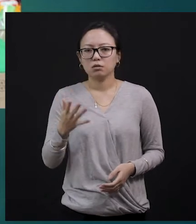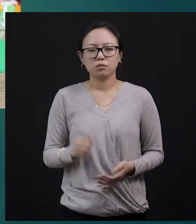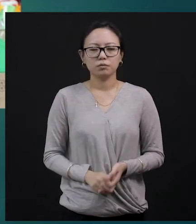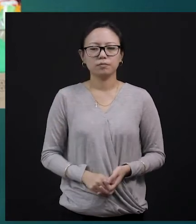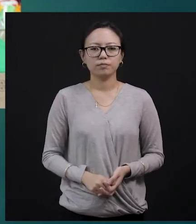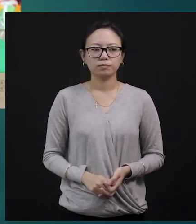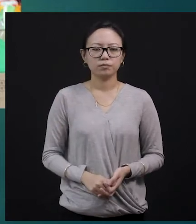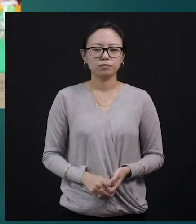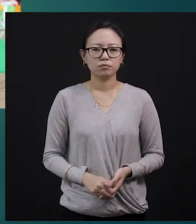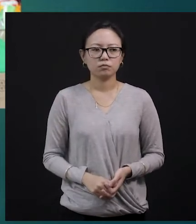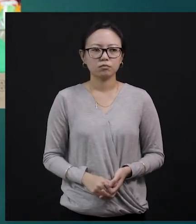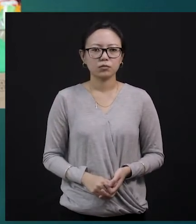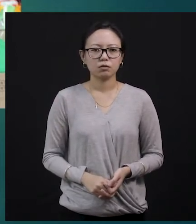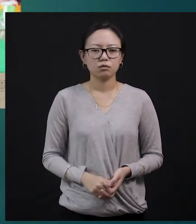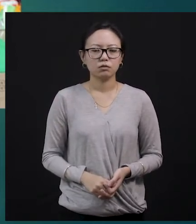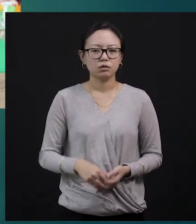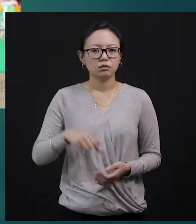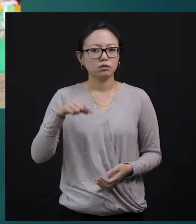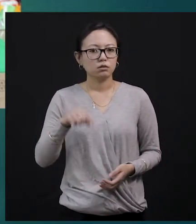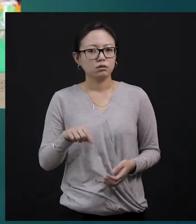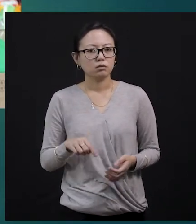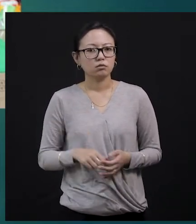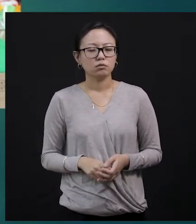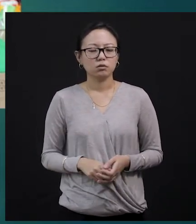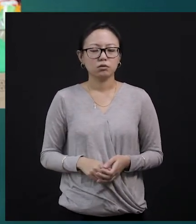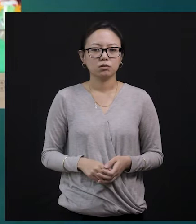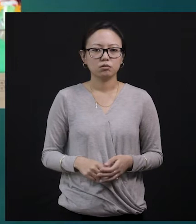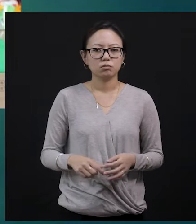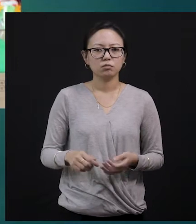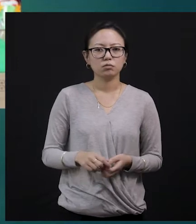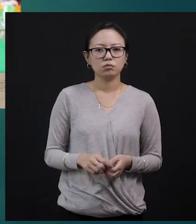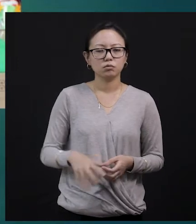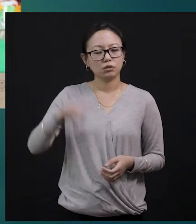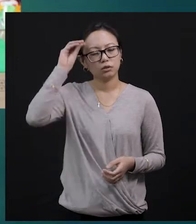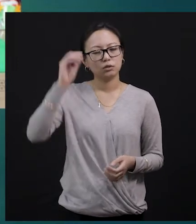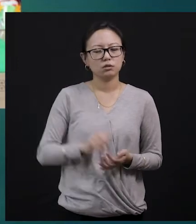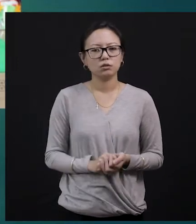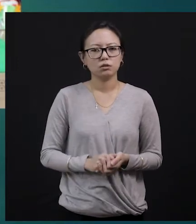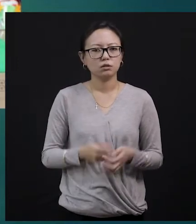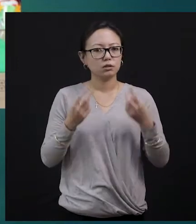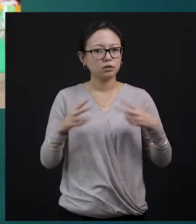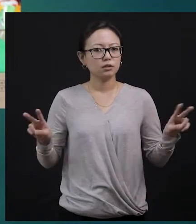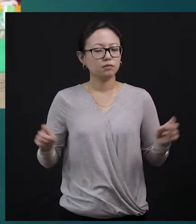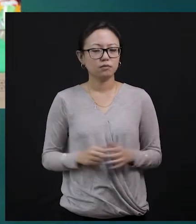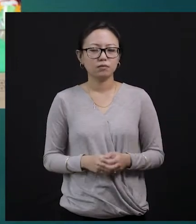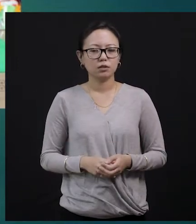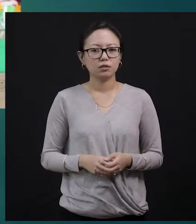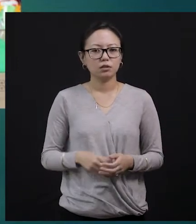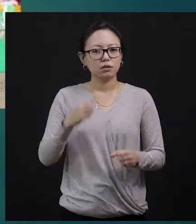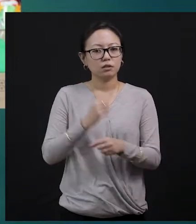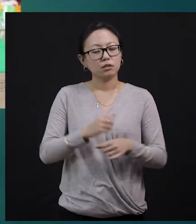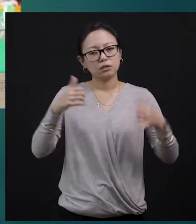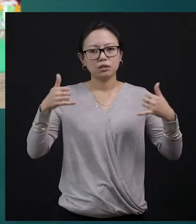about today is going to be a game which you may not expect. I will not be telling you the detail right now, but you will get to know